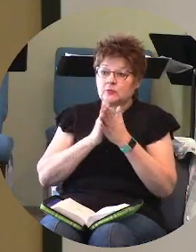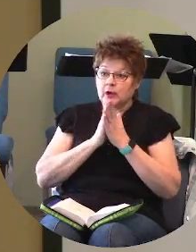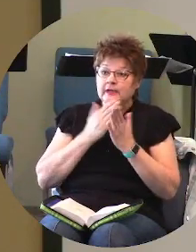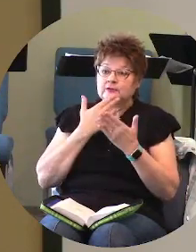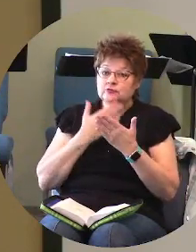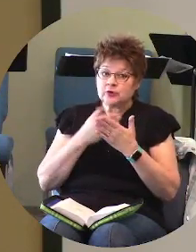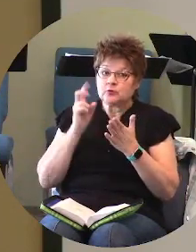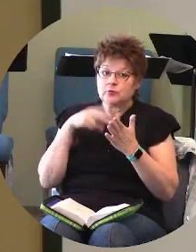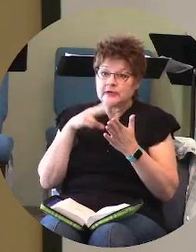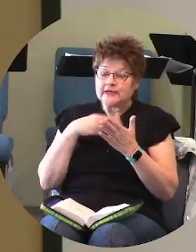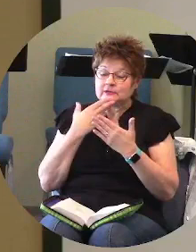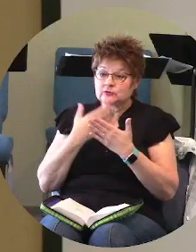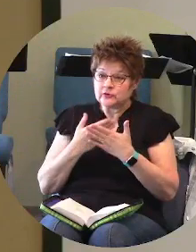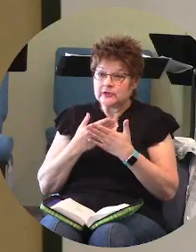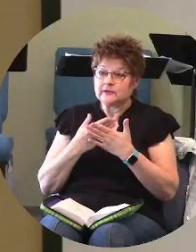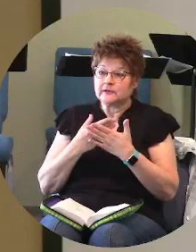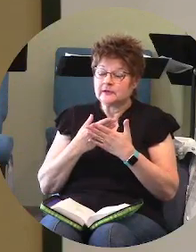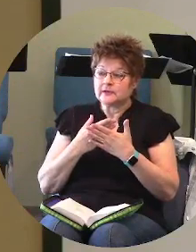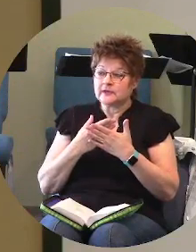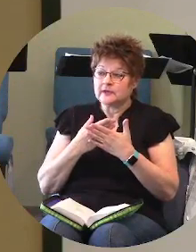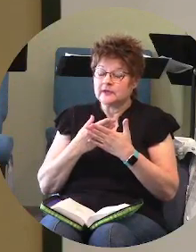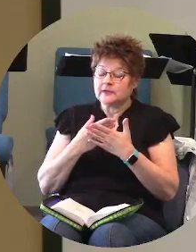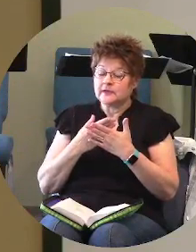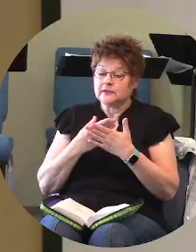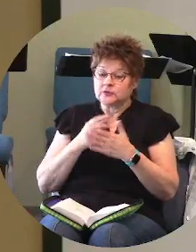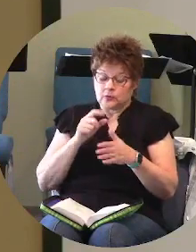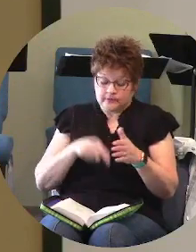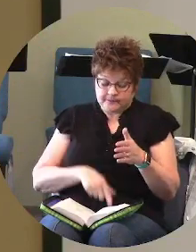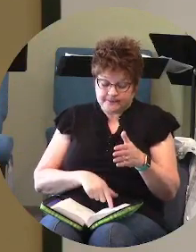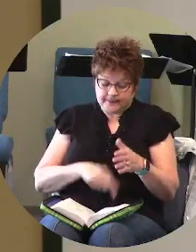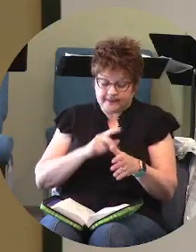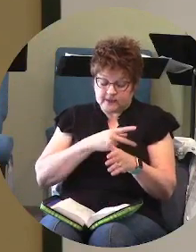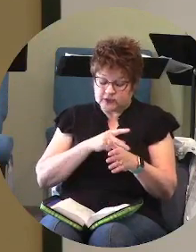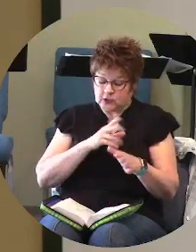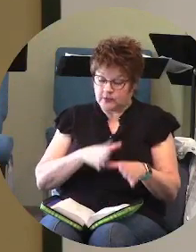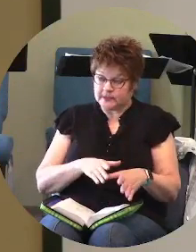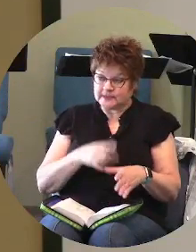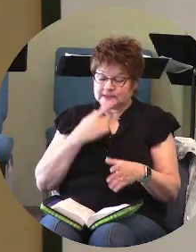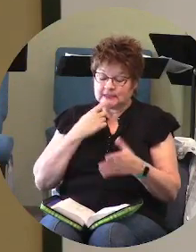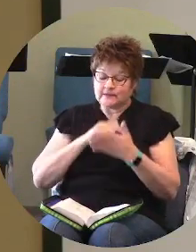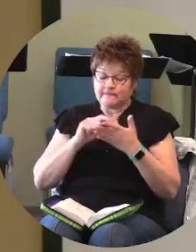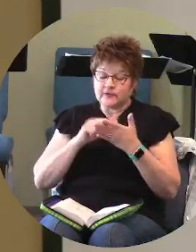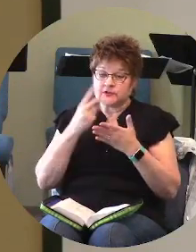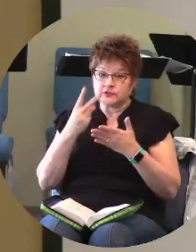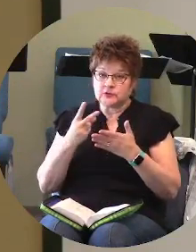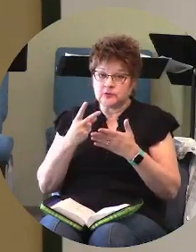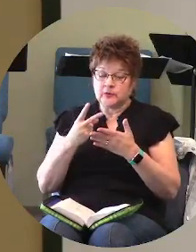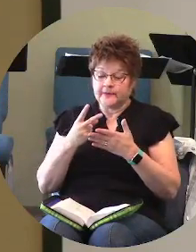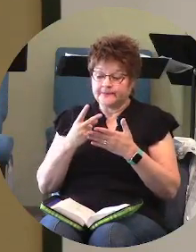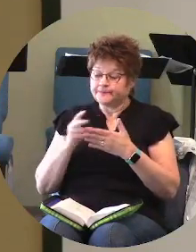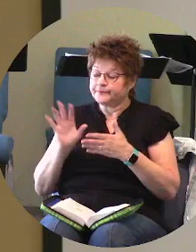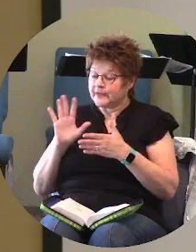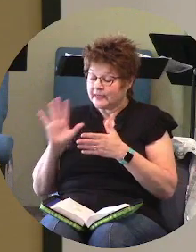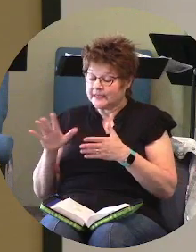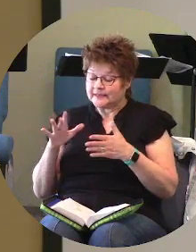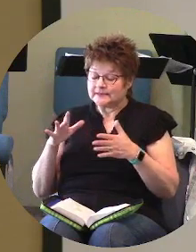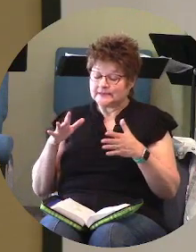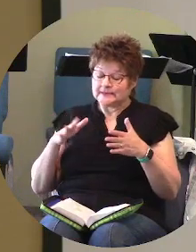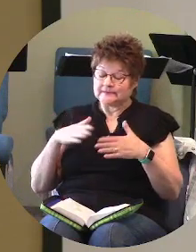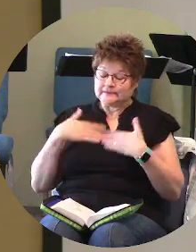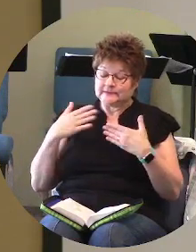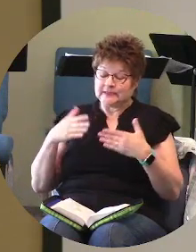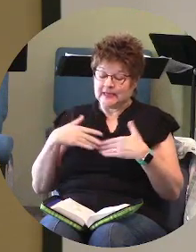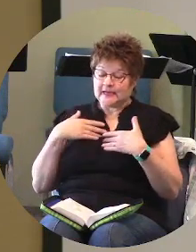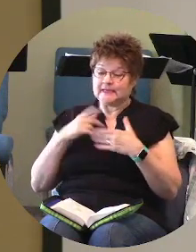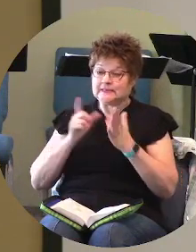good reading is good as a matter of fact the psalmist goes on and says in verse two but his delight is in the law of the lord and in his